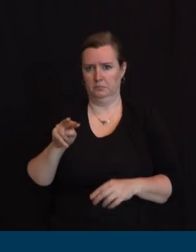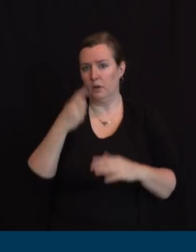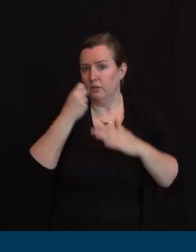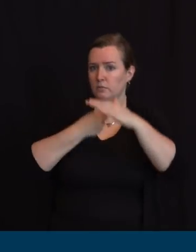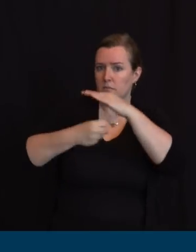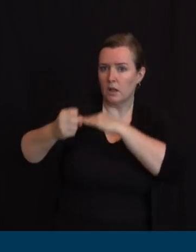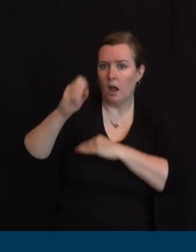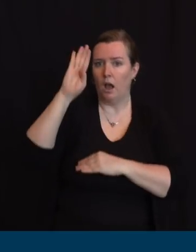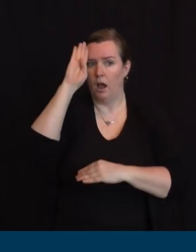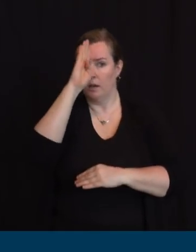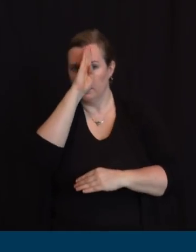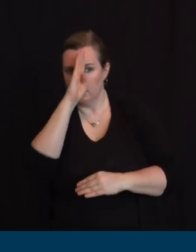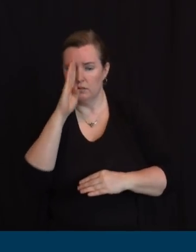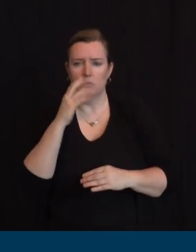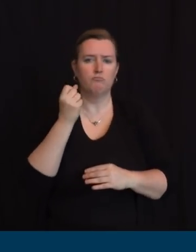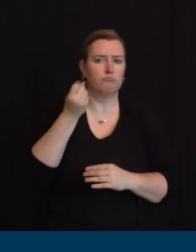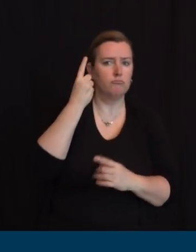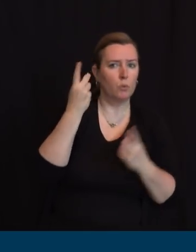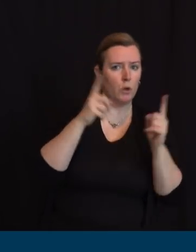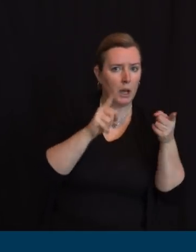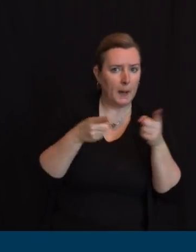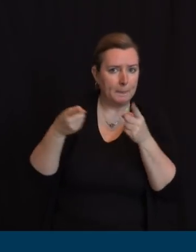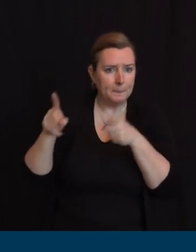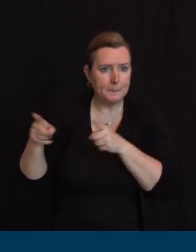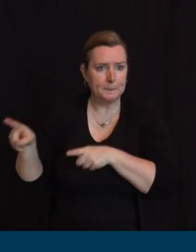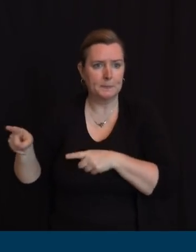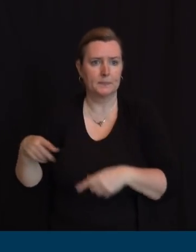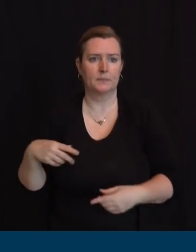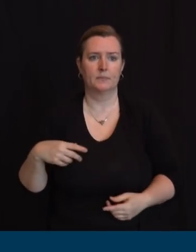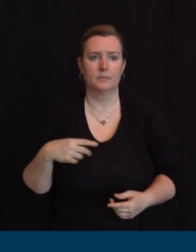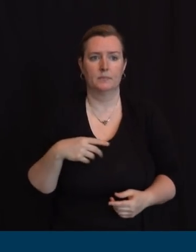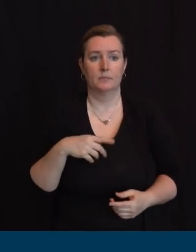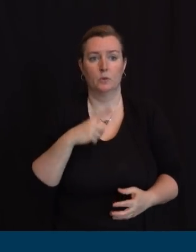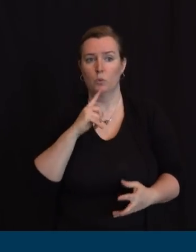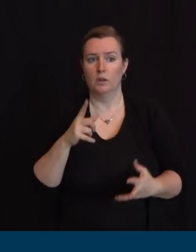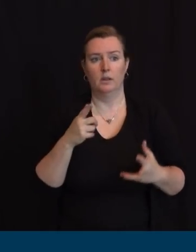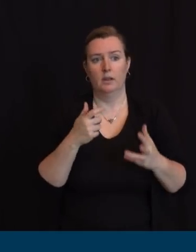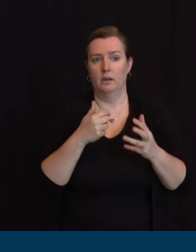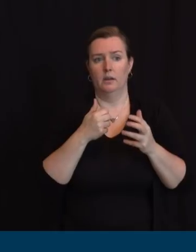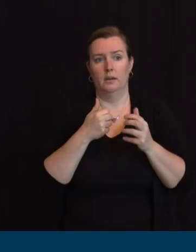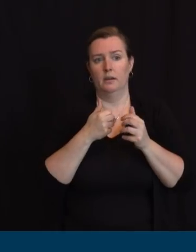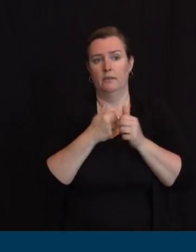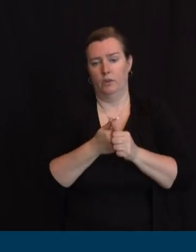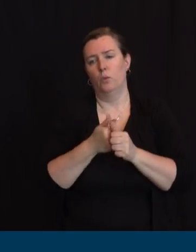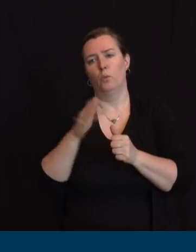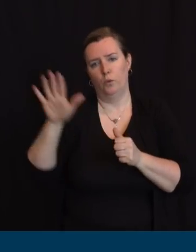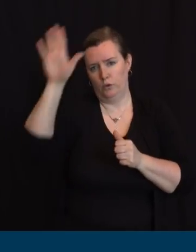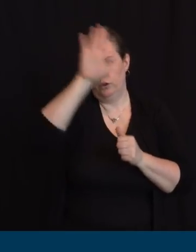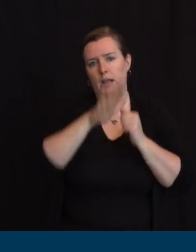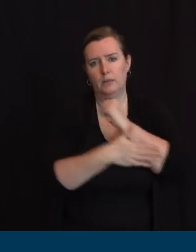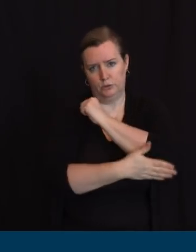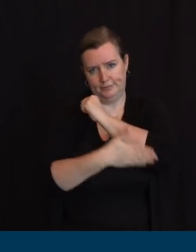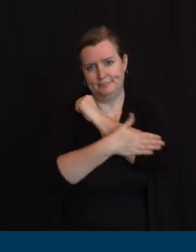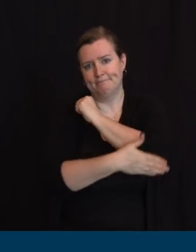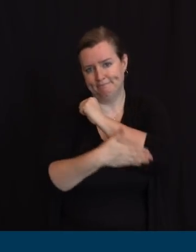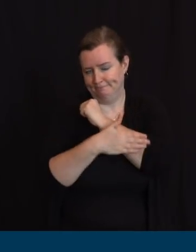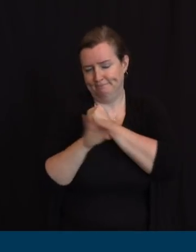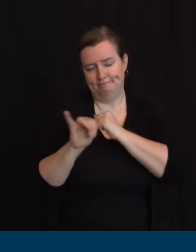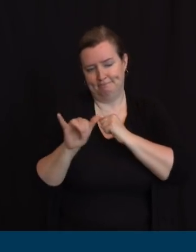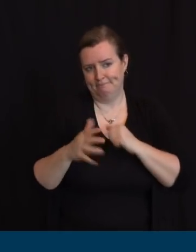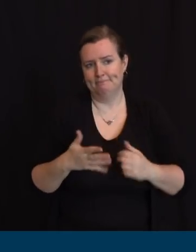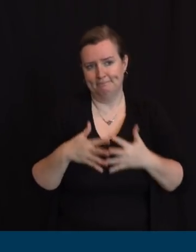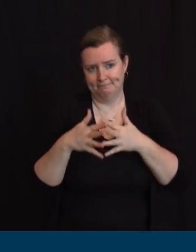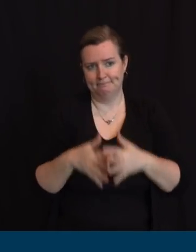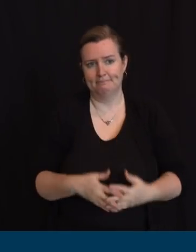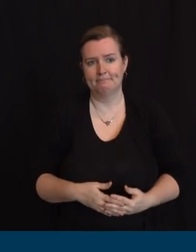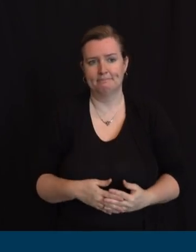nation is seeing and 80 to 85 percent of people that are positive uh end up in the hospital i mean or home